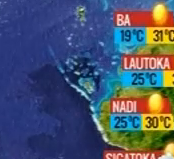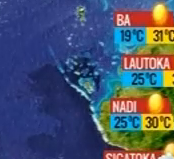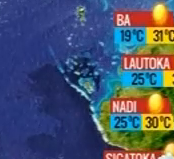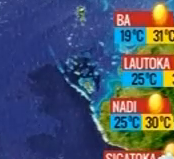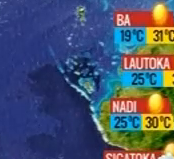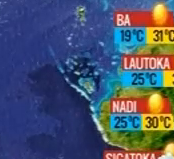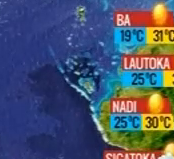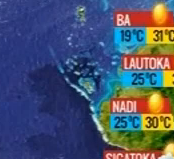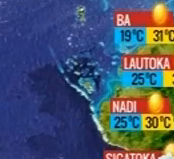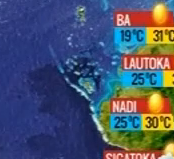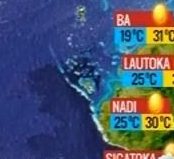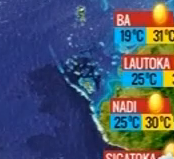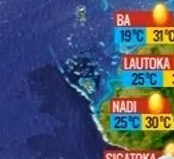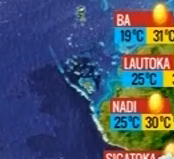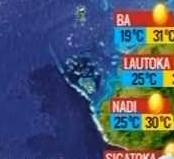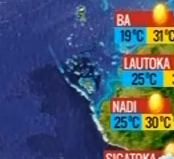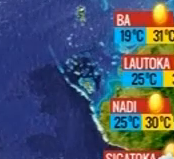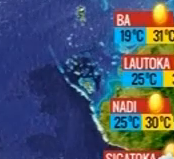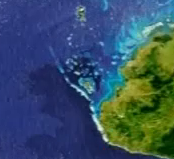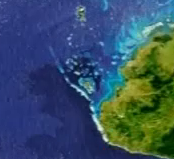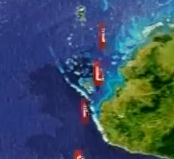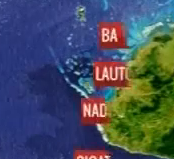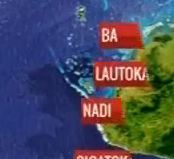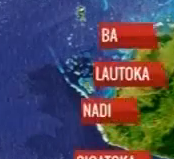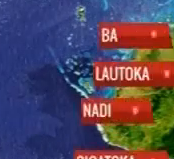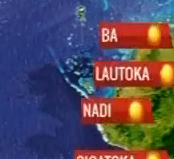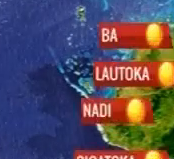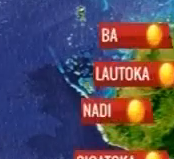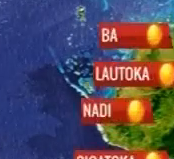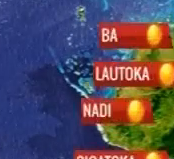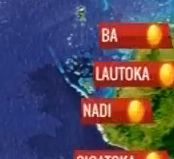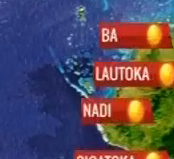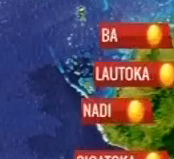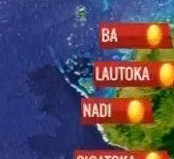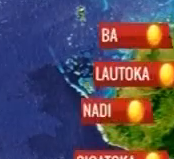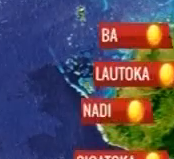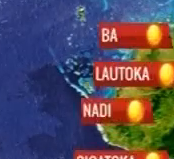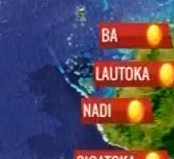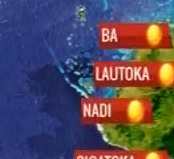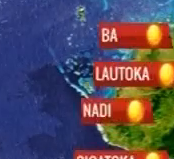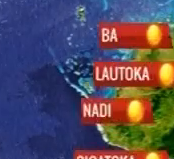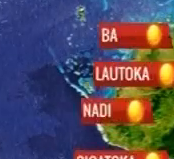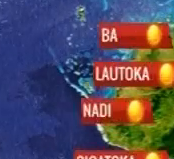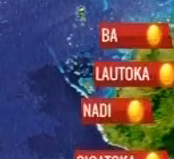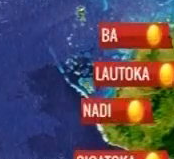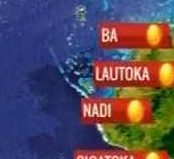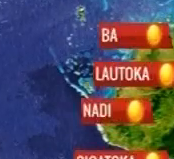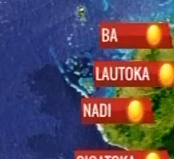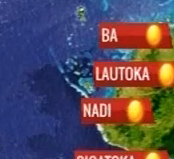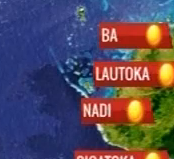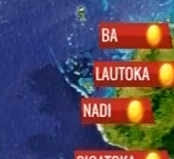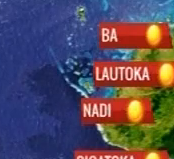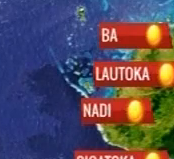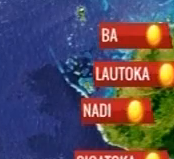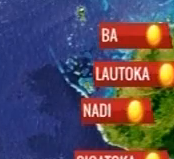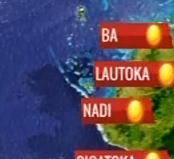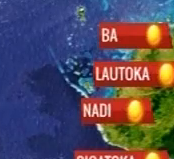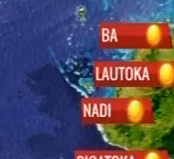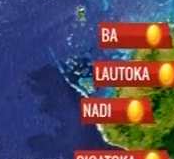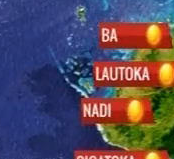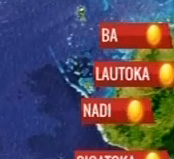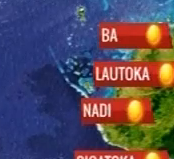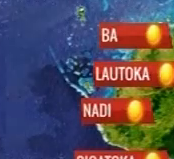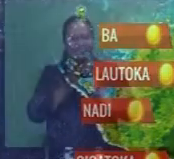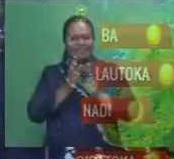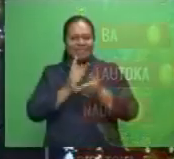islands. Mainly fine weather elsewhere. And our further outlook, we're looking further on to Tuesday. Expect much of the similar conditions.